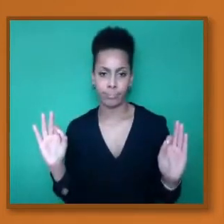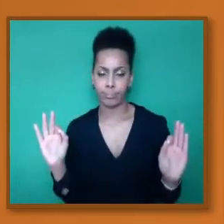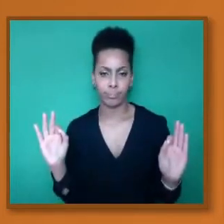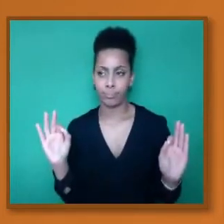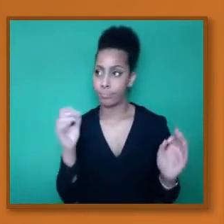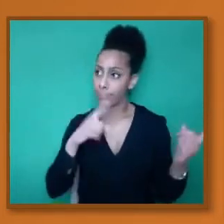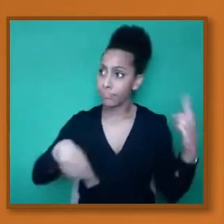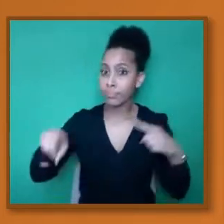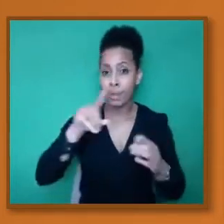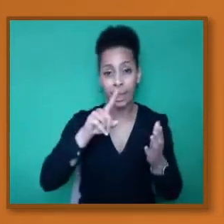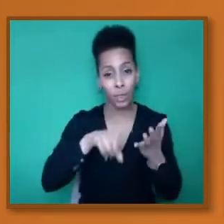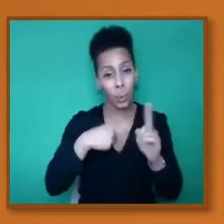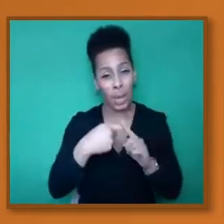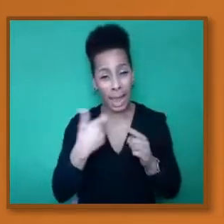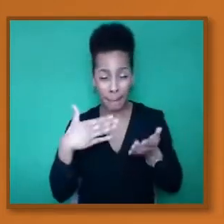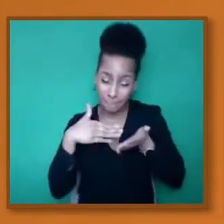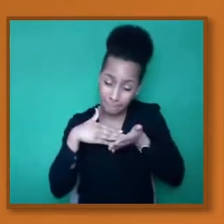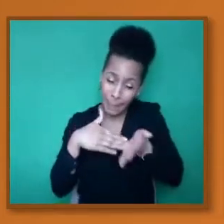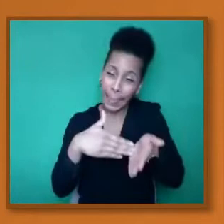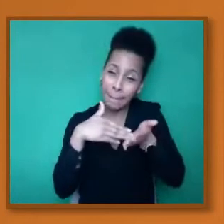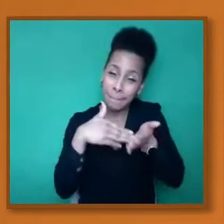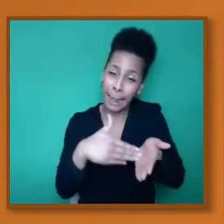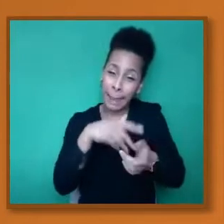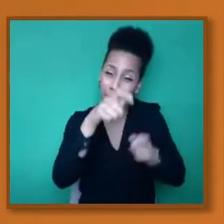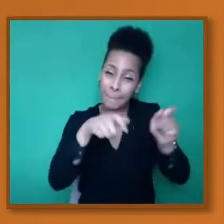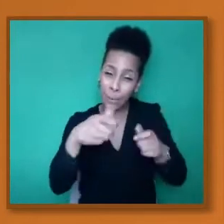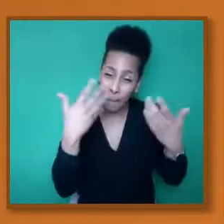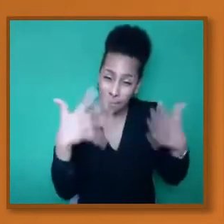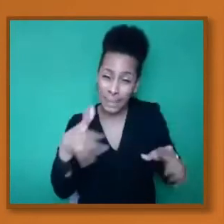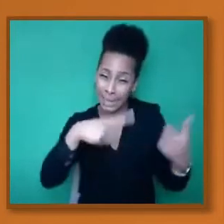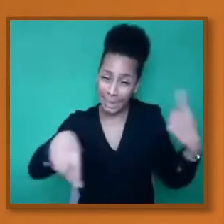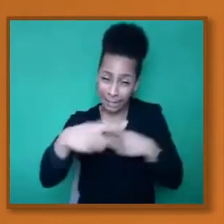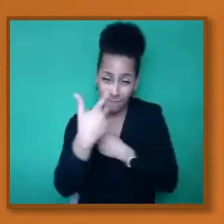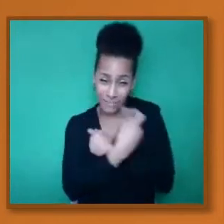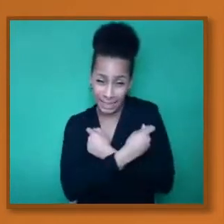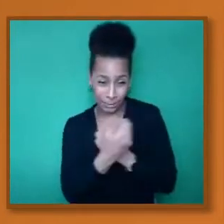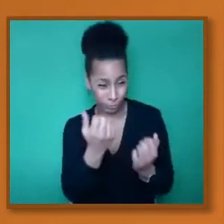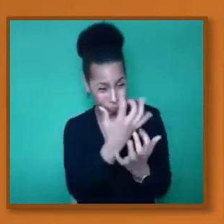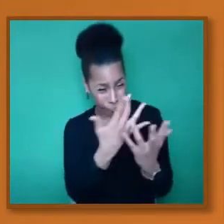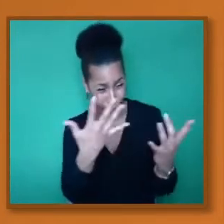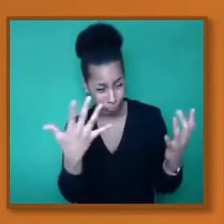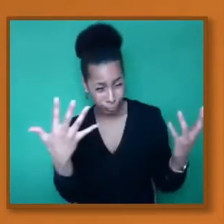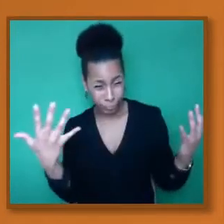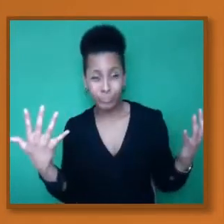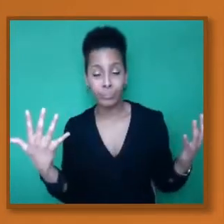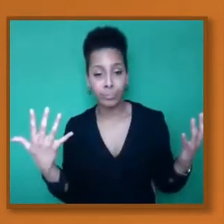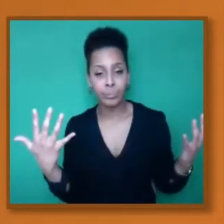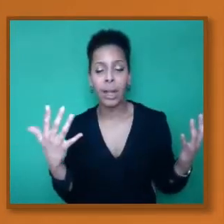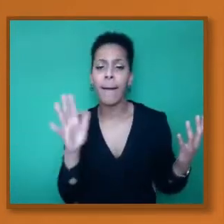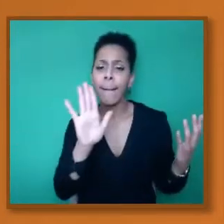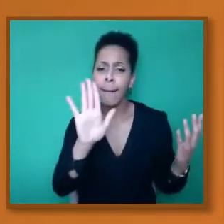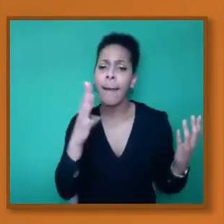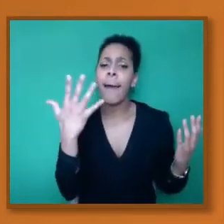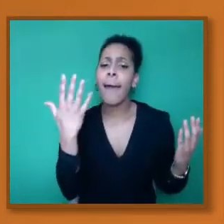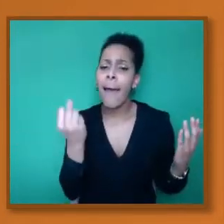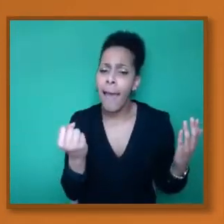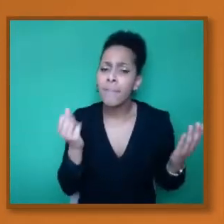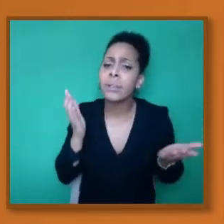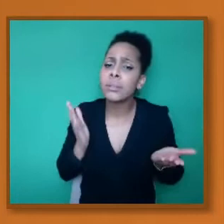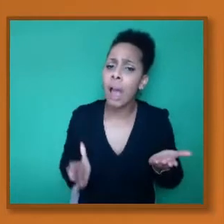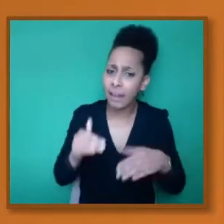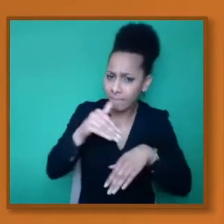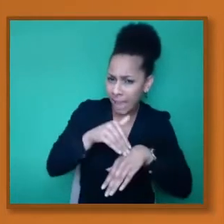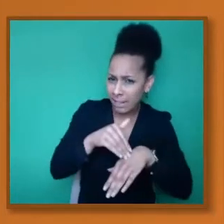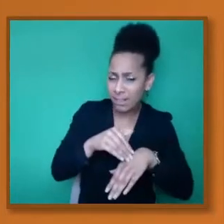in the UK. There have been side effects. And the side effects, I think I should point out, are the side effects that would